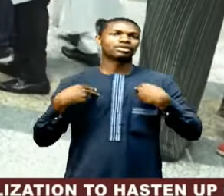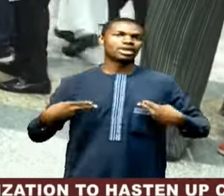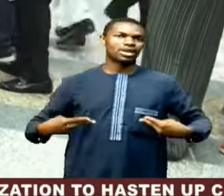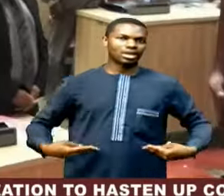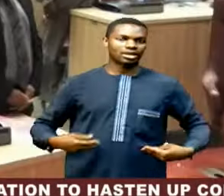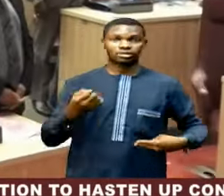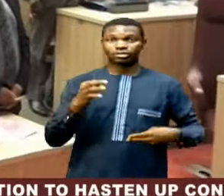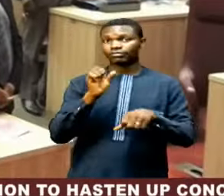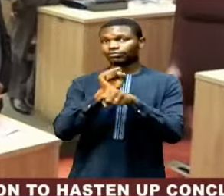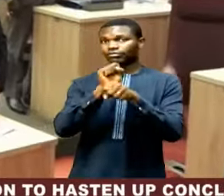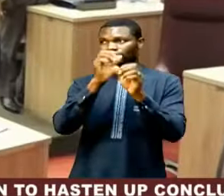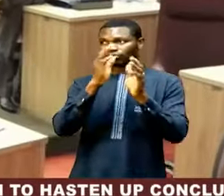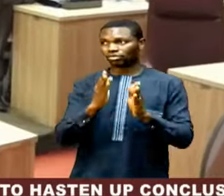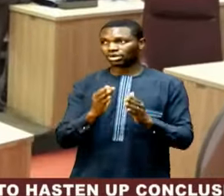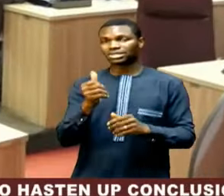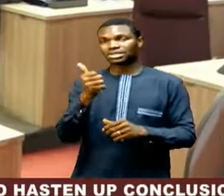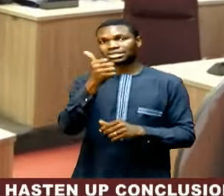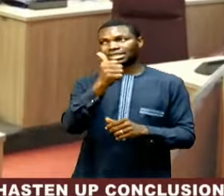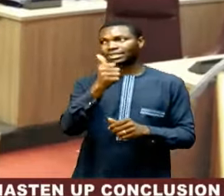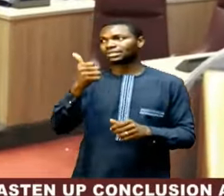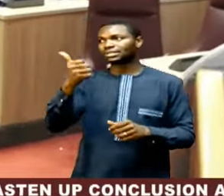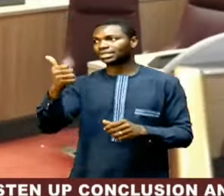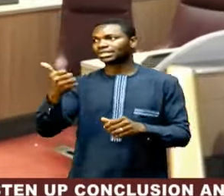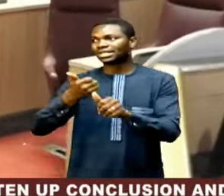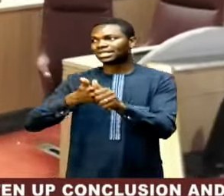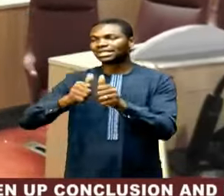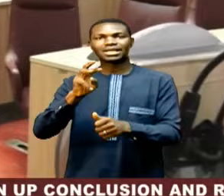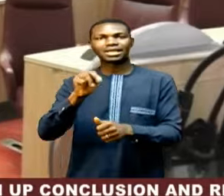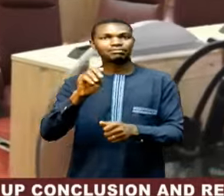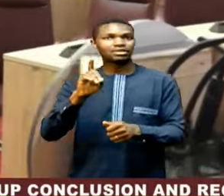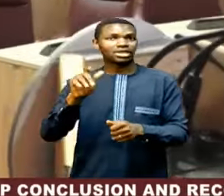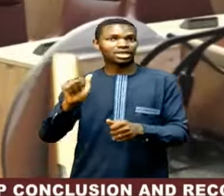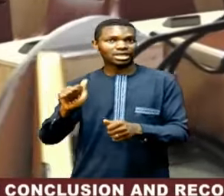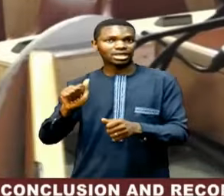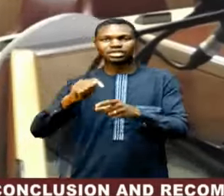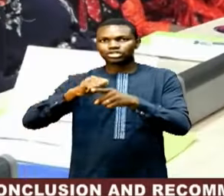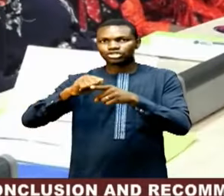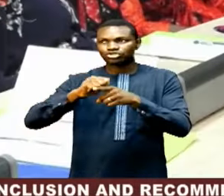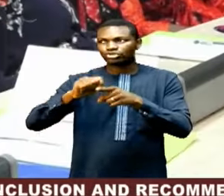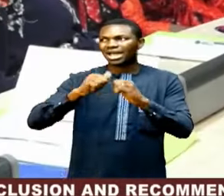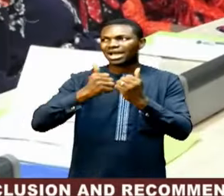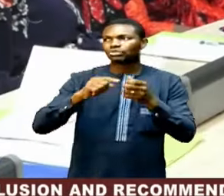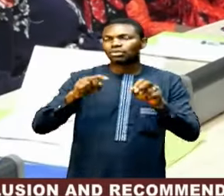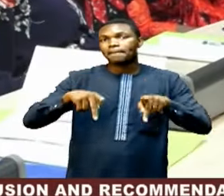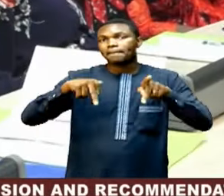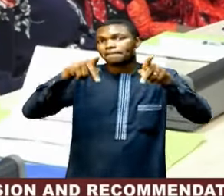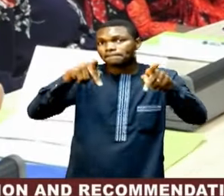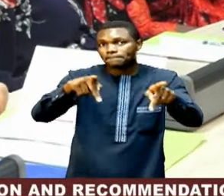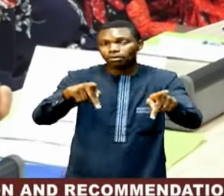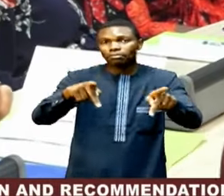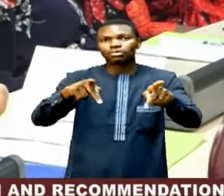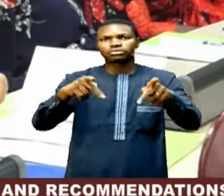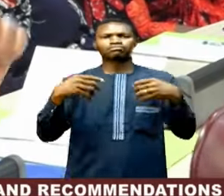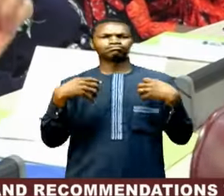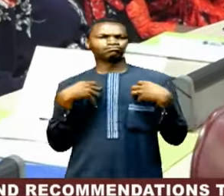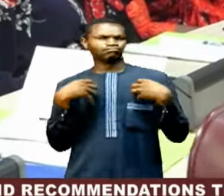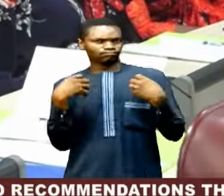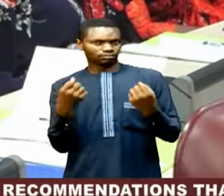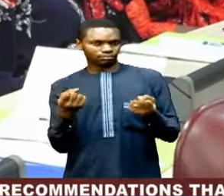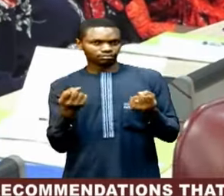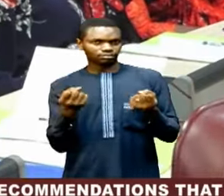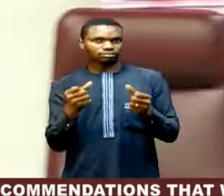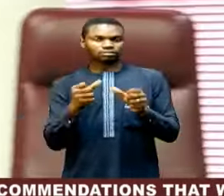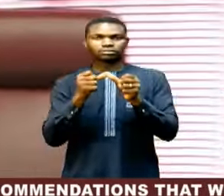civil servants, 10 each from MDAs, are being trained on promoting healthy living and wellness among the workforce. Permanent